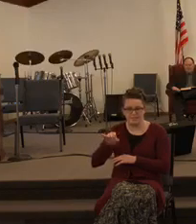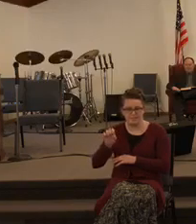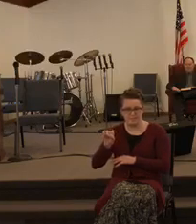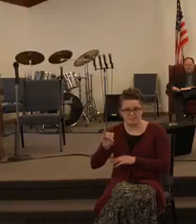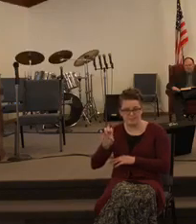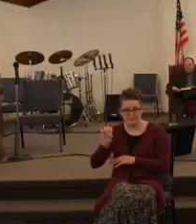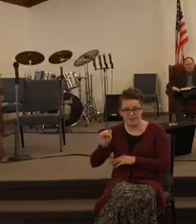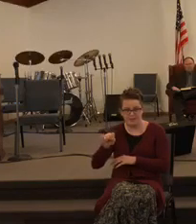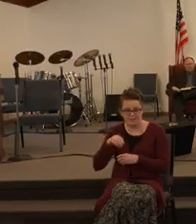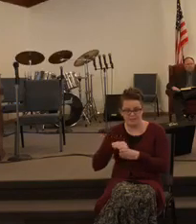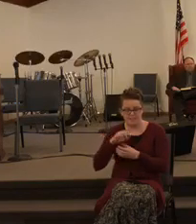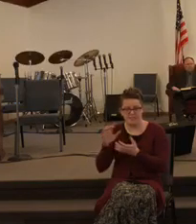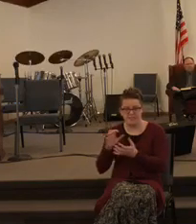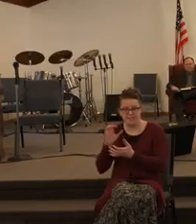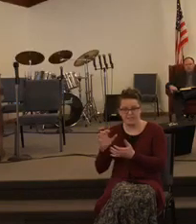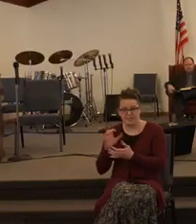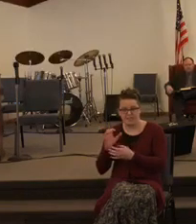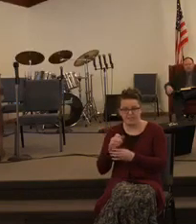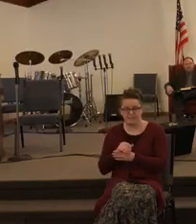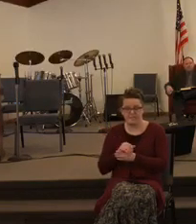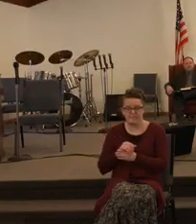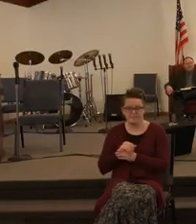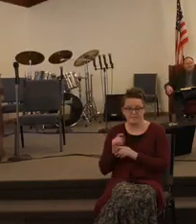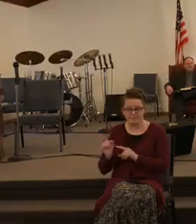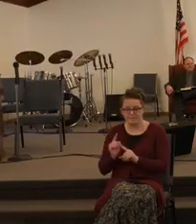that they wandered in the wilderness.